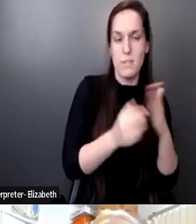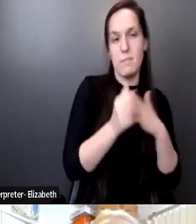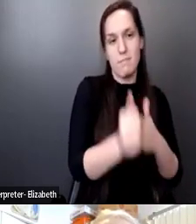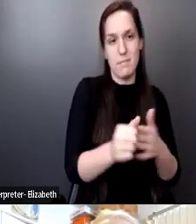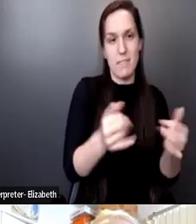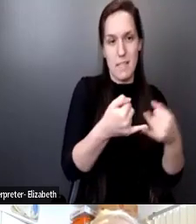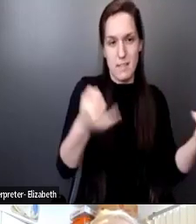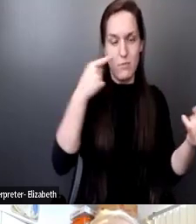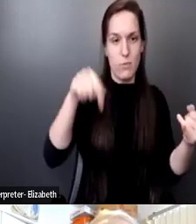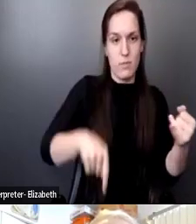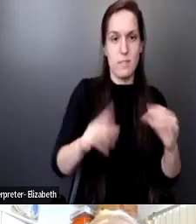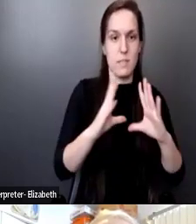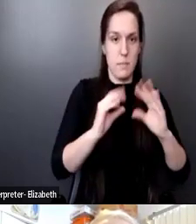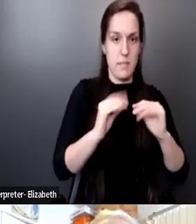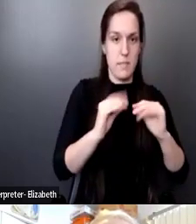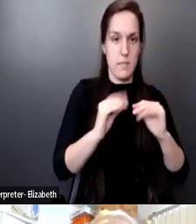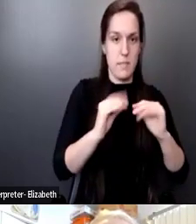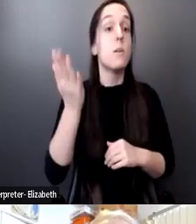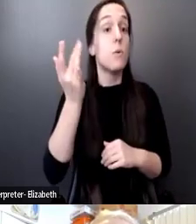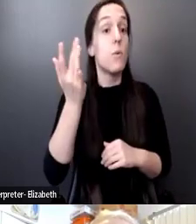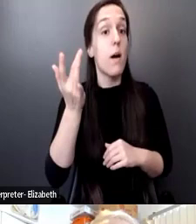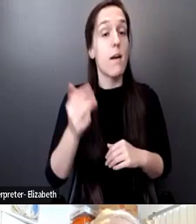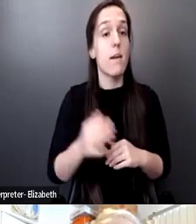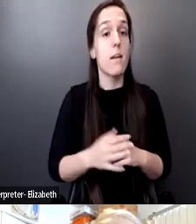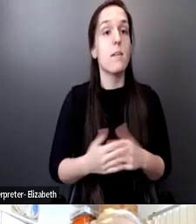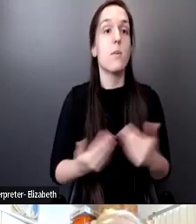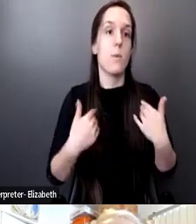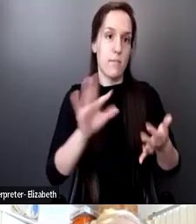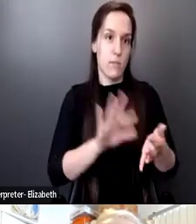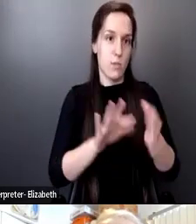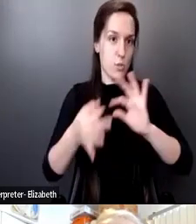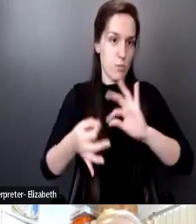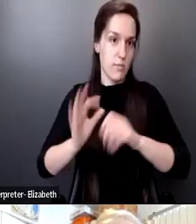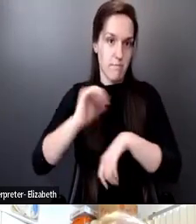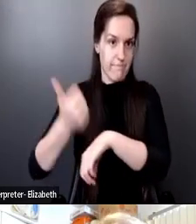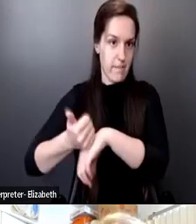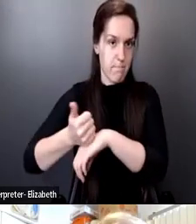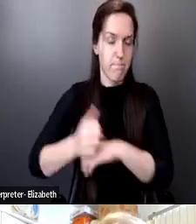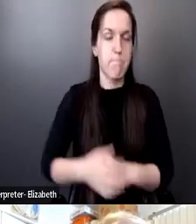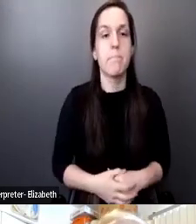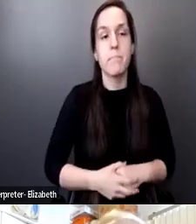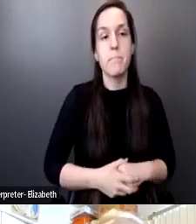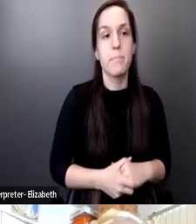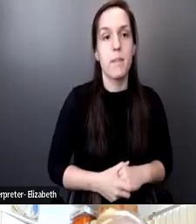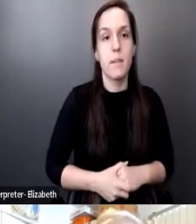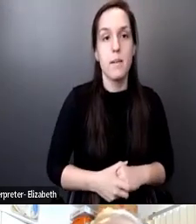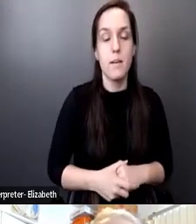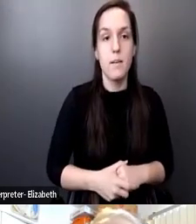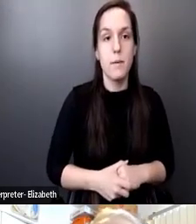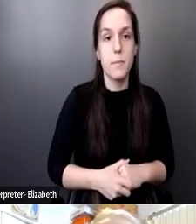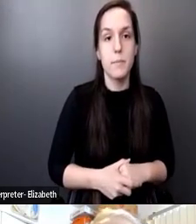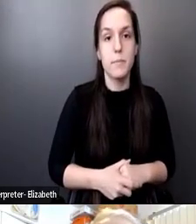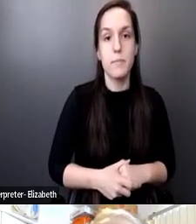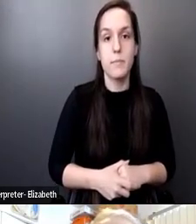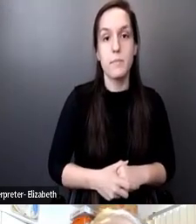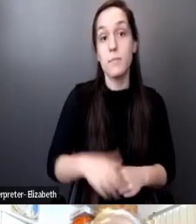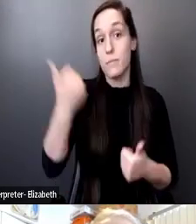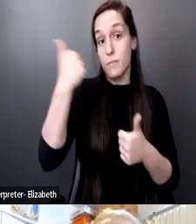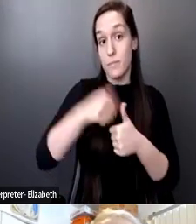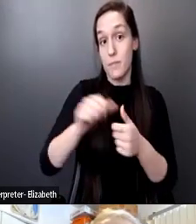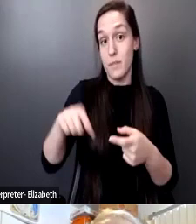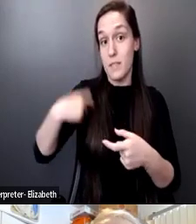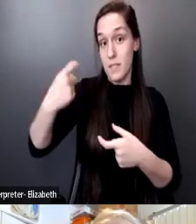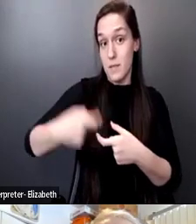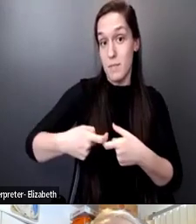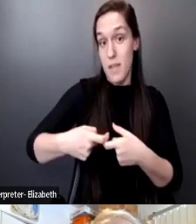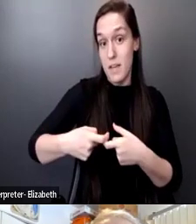because we have interpretation services. Let's remember that Spanish is good 20